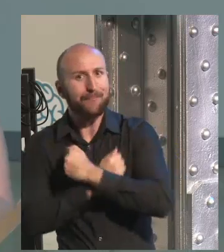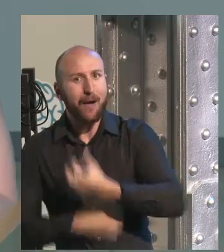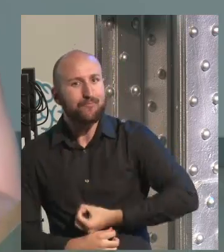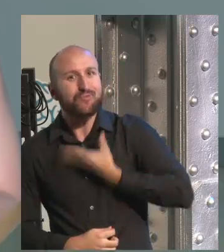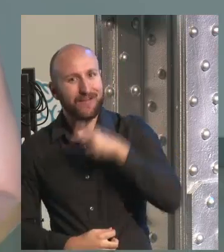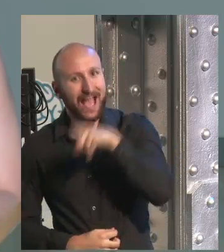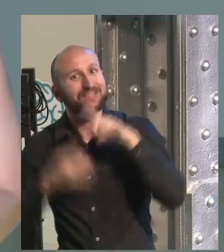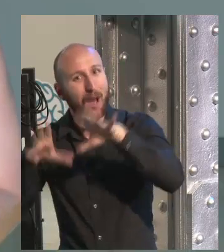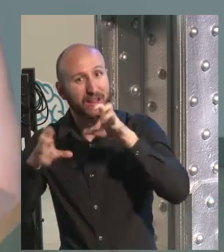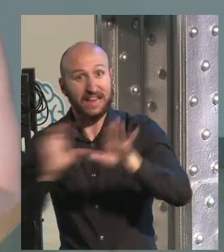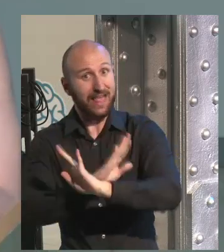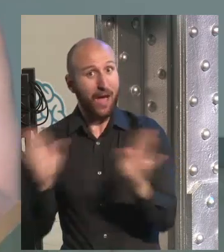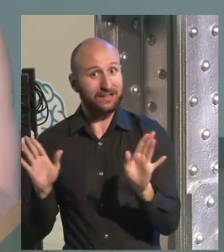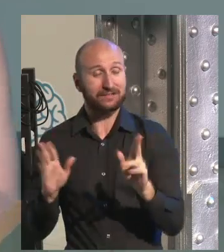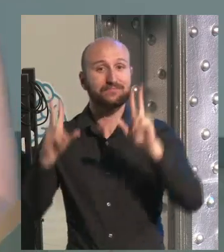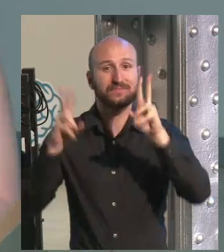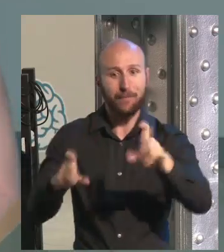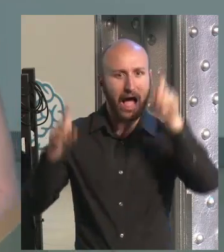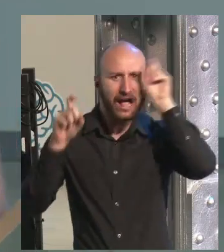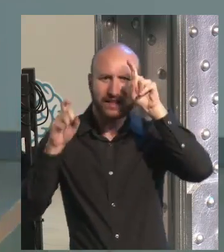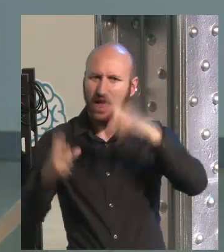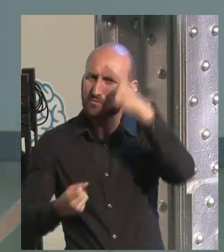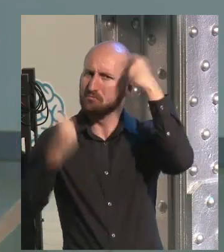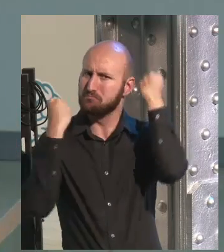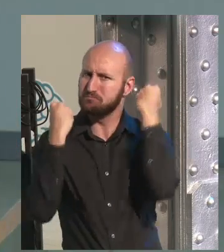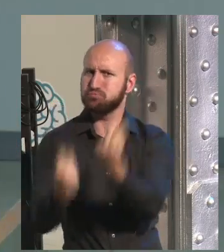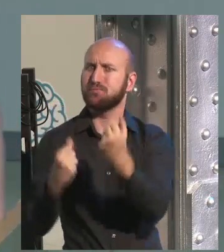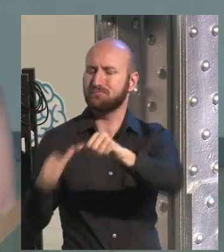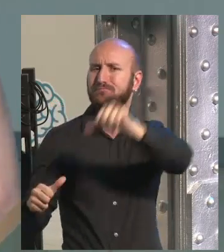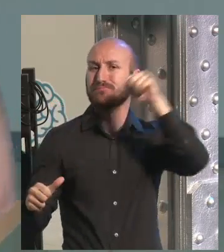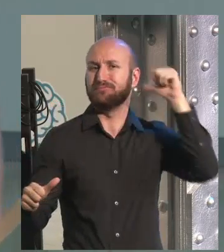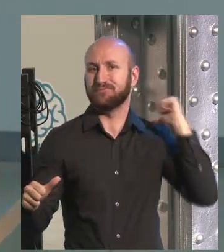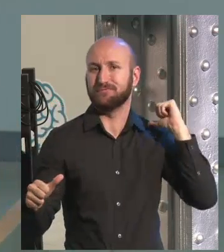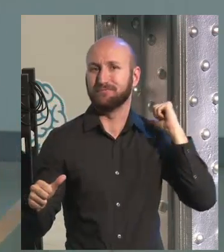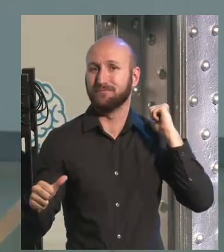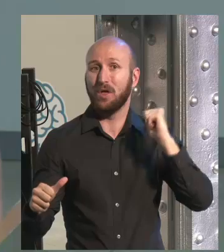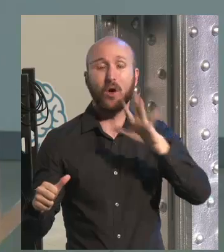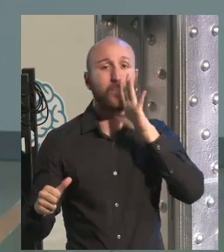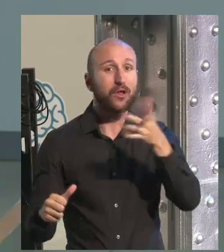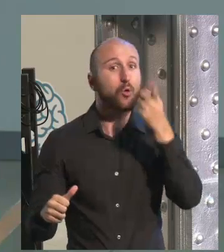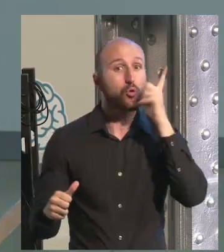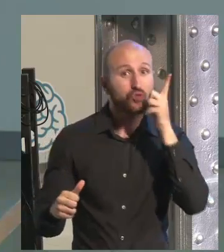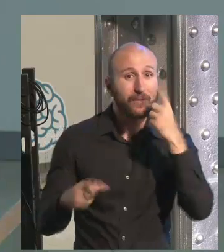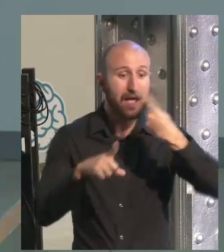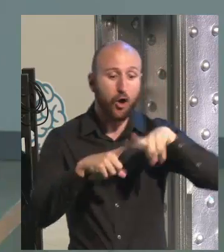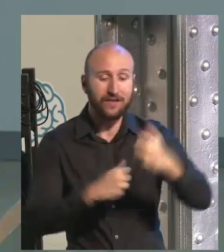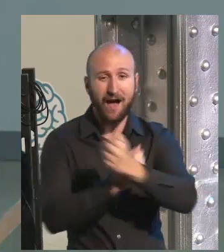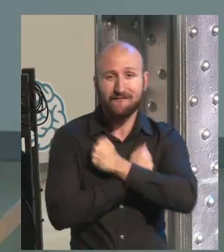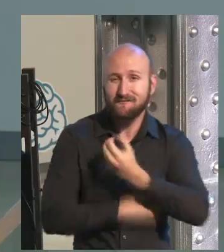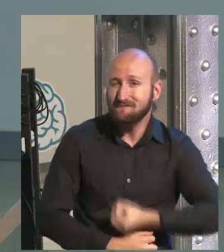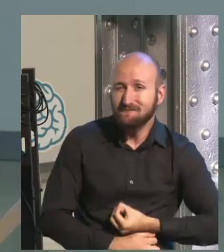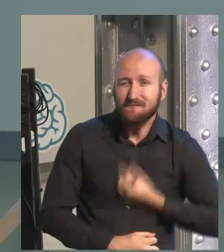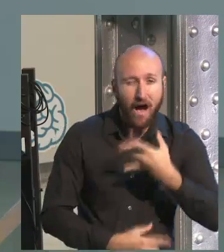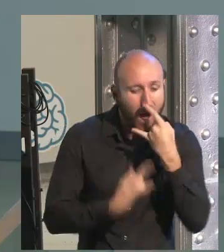which title is You Can Only Learn What You Love, that you can only